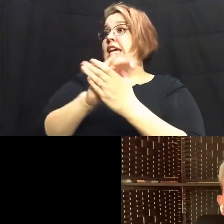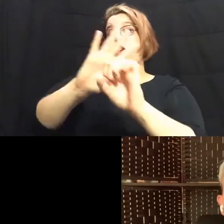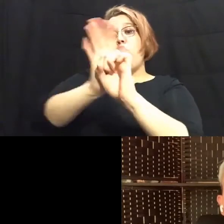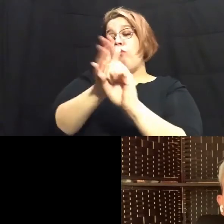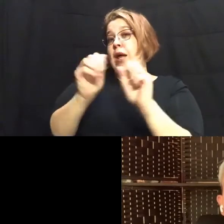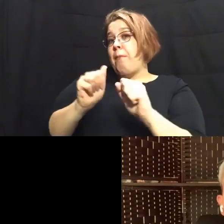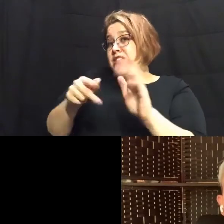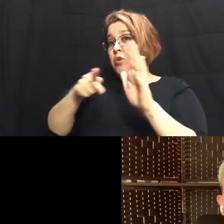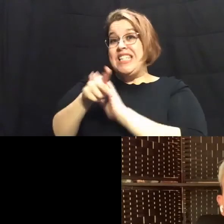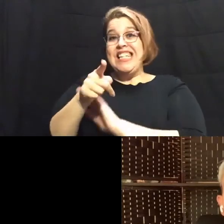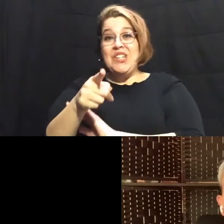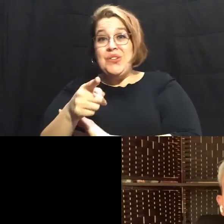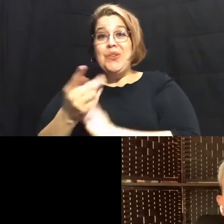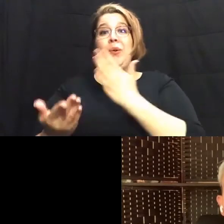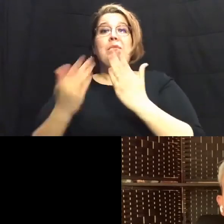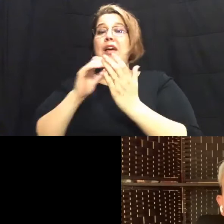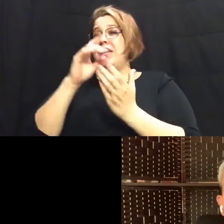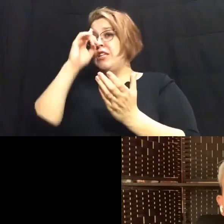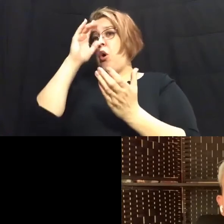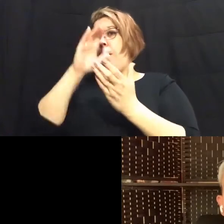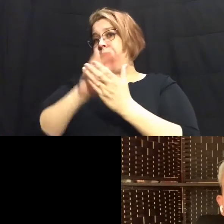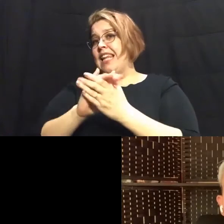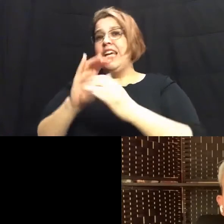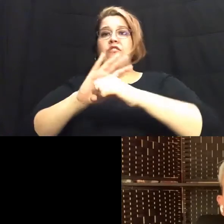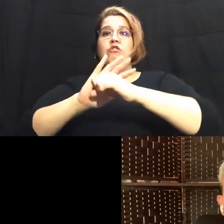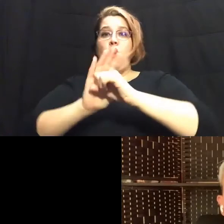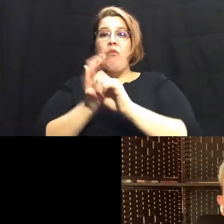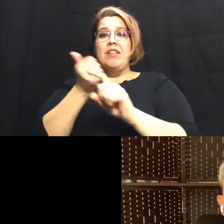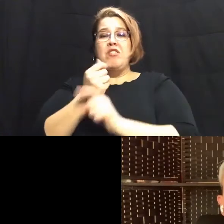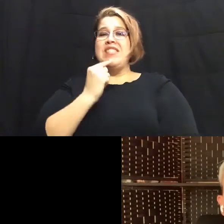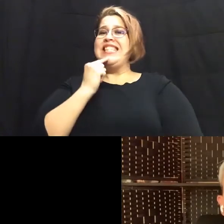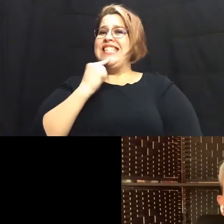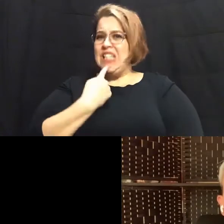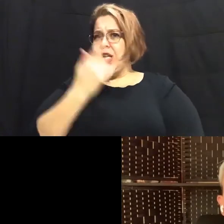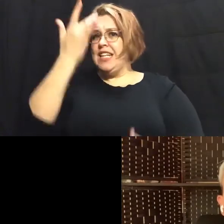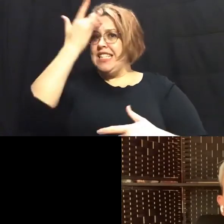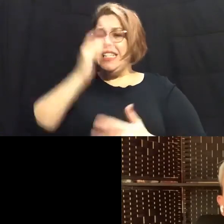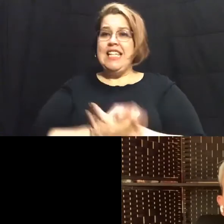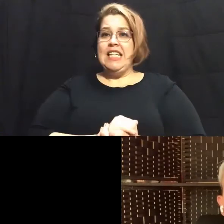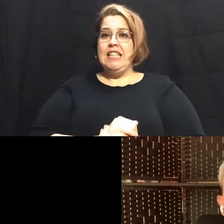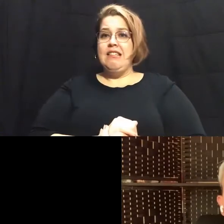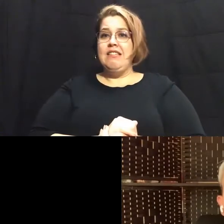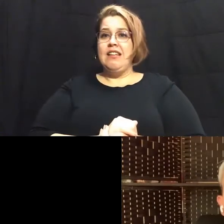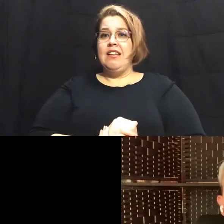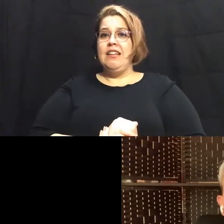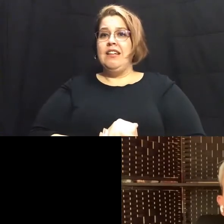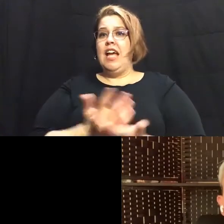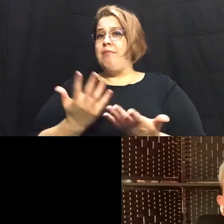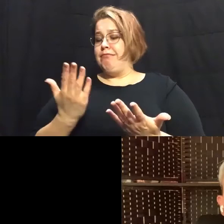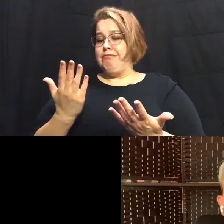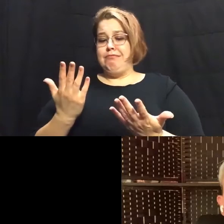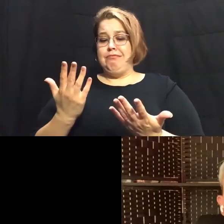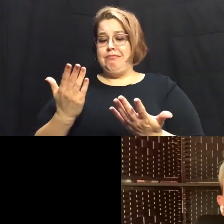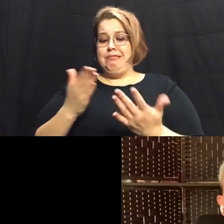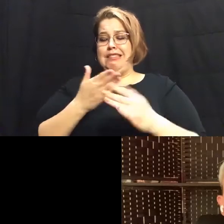them and don't quite believe that covid is it's as serious as it is even after um